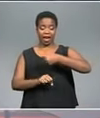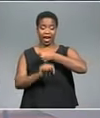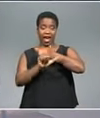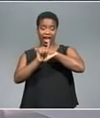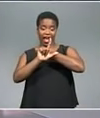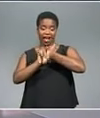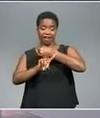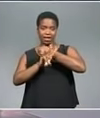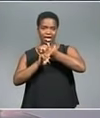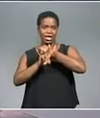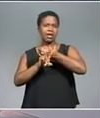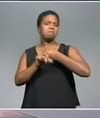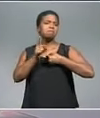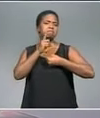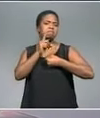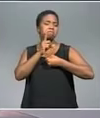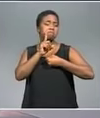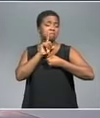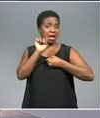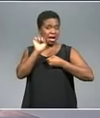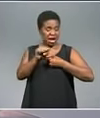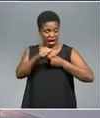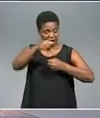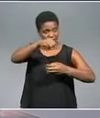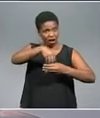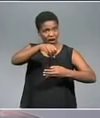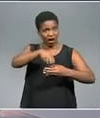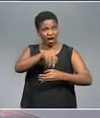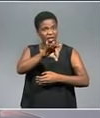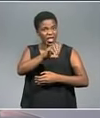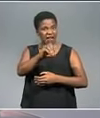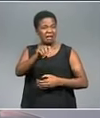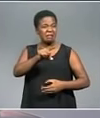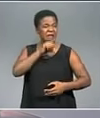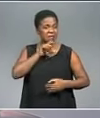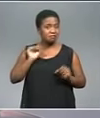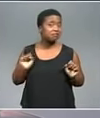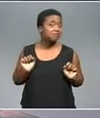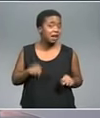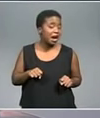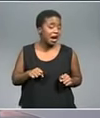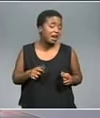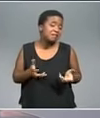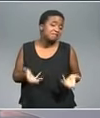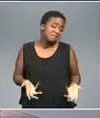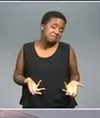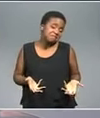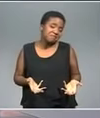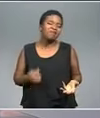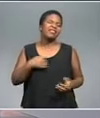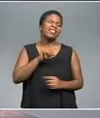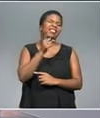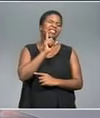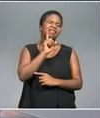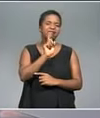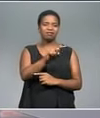emerged crucial evidence of a Louis Vuitton bag stuffed with 300,000 rand. So, we